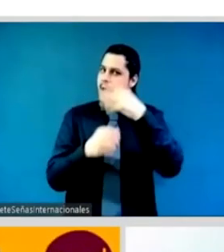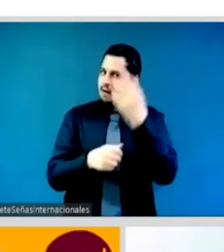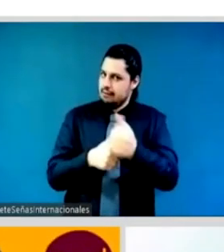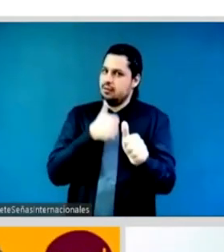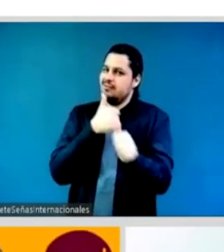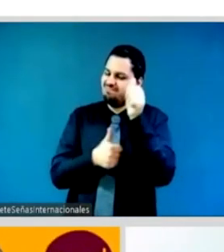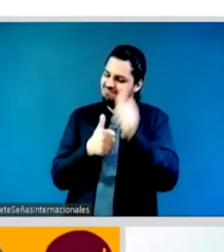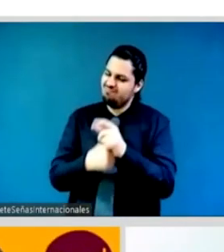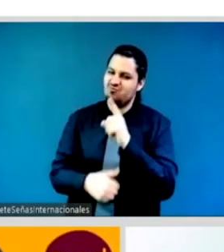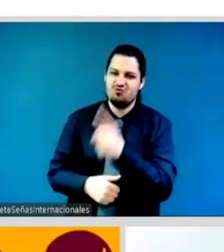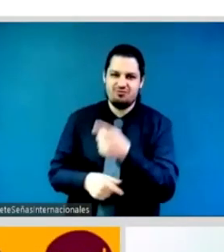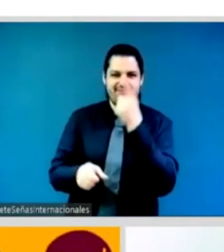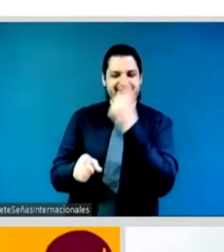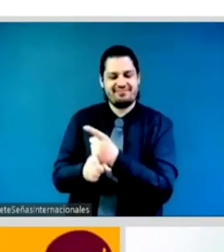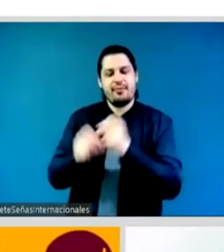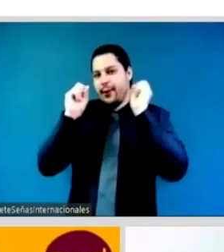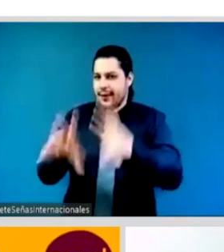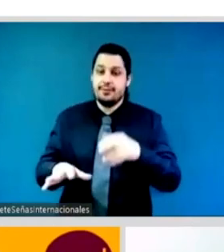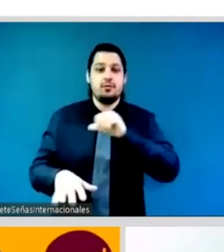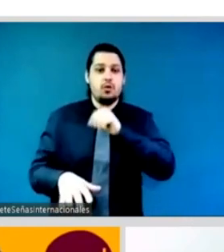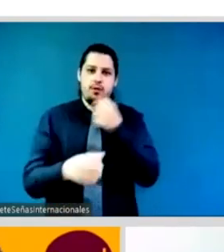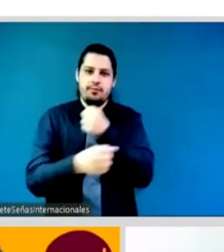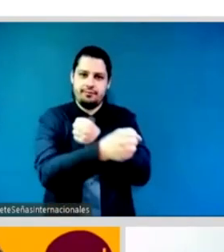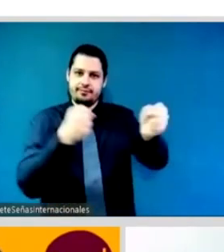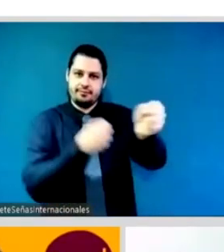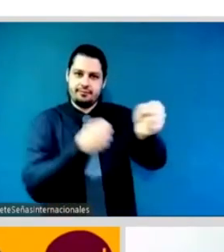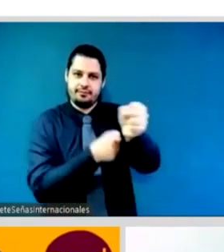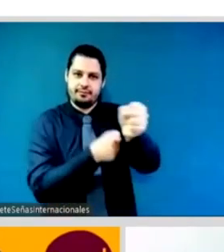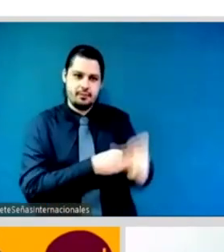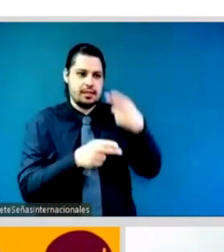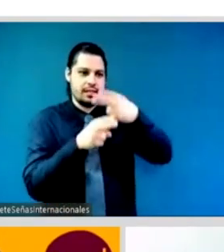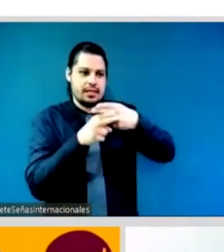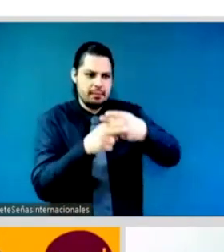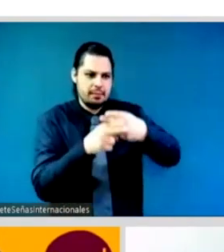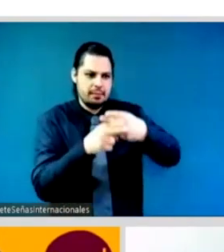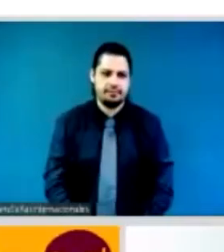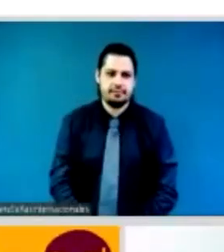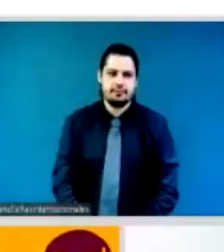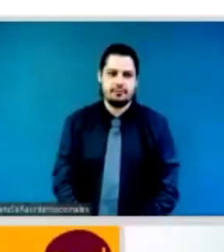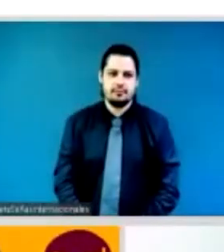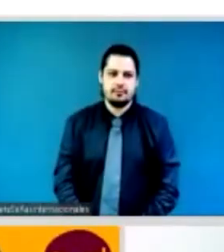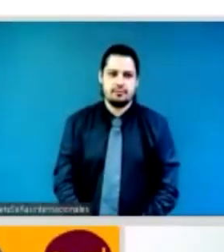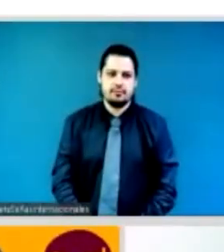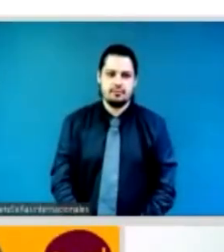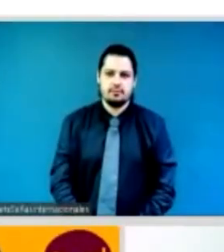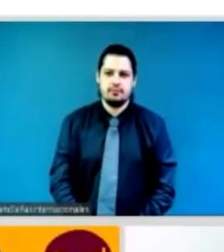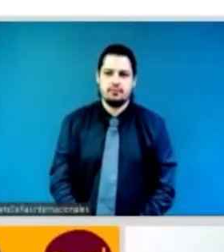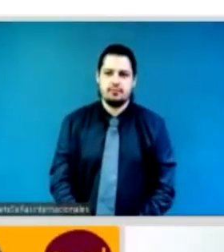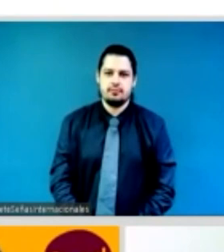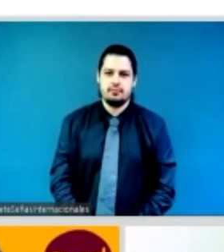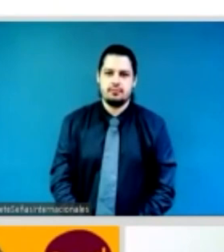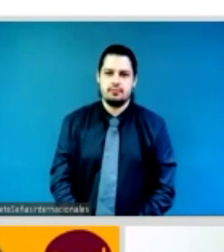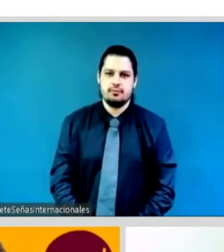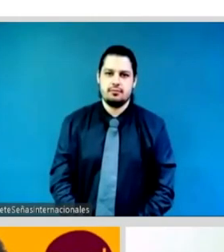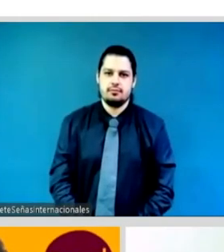GenderNet Links, who is in Malawi, to tell us about the third action area in the blueprint.